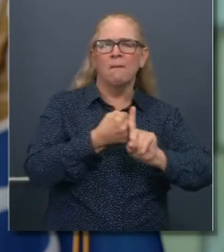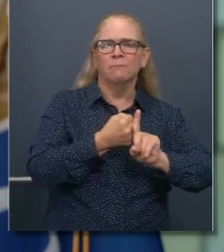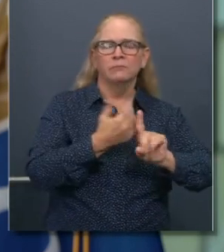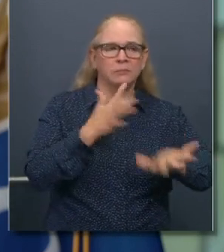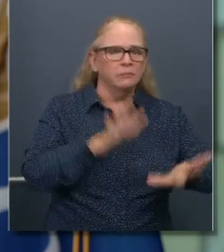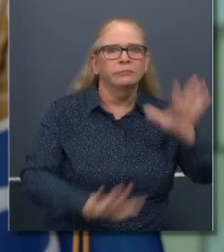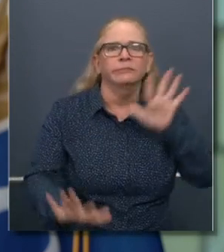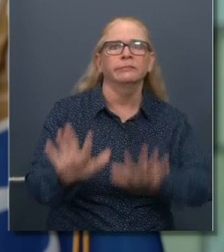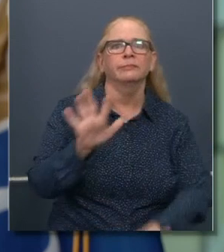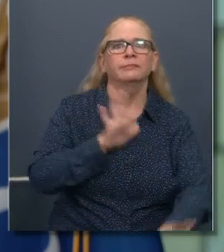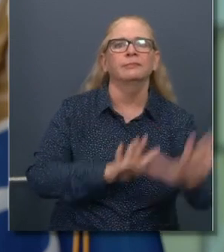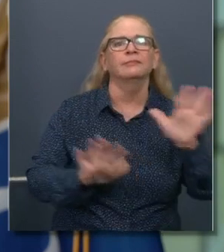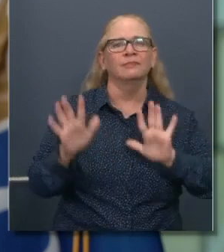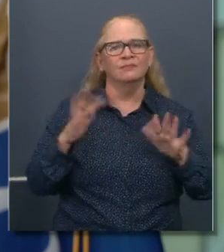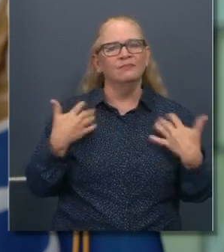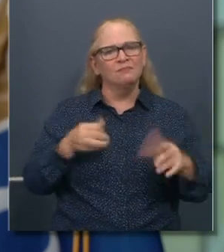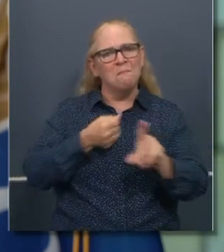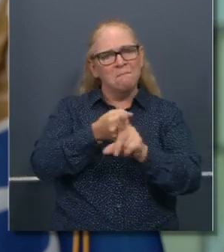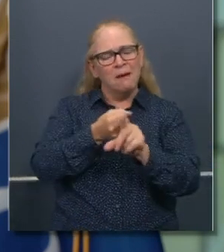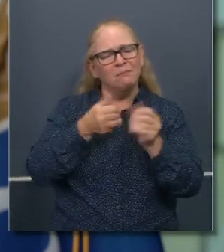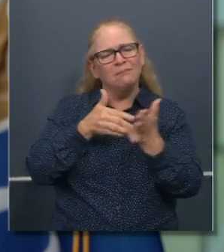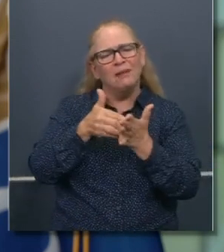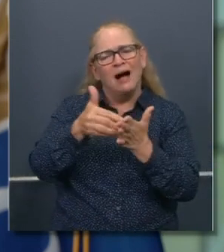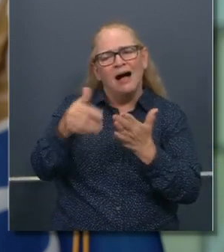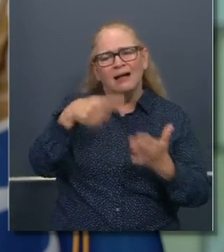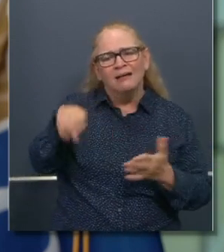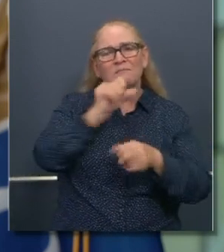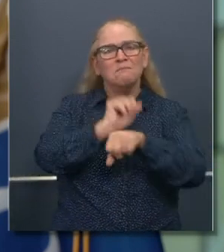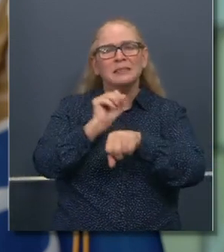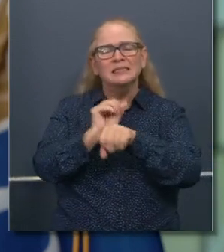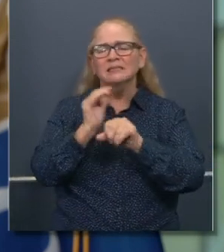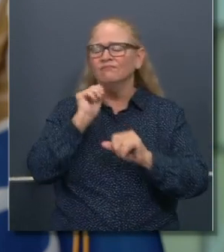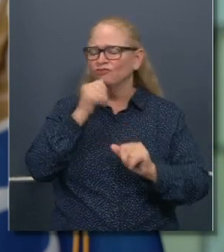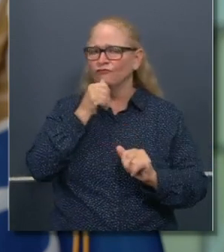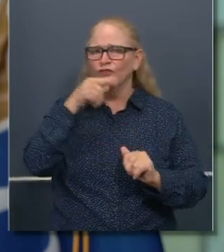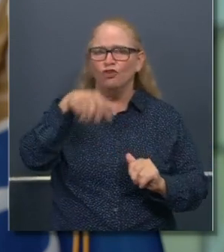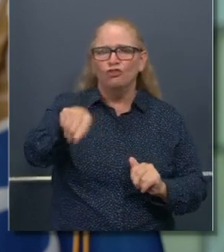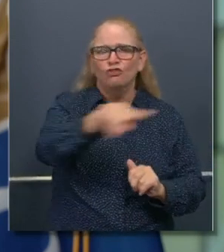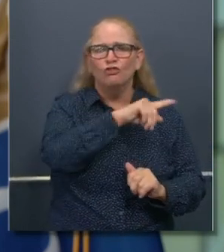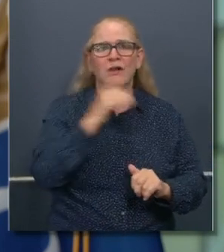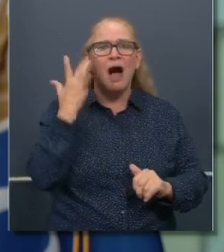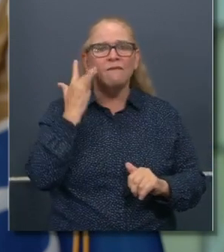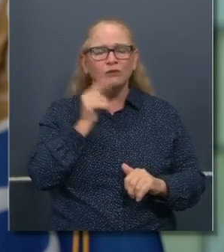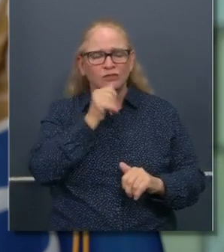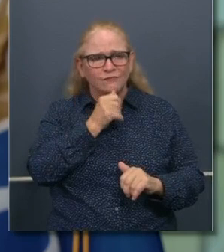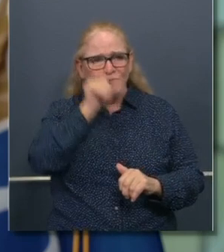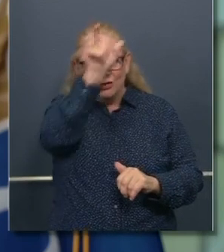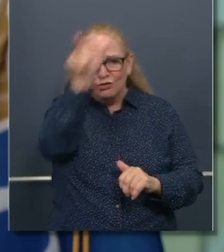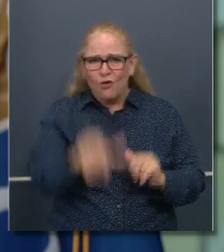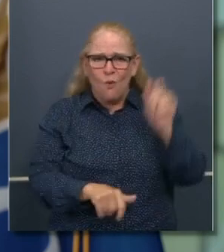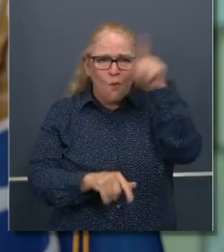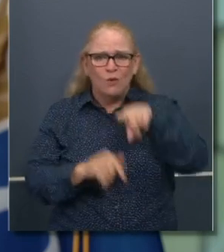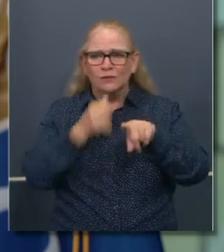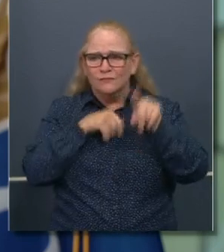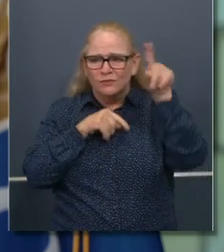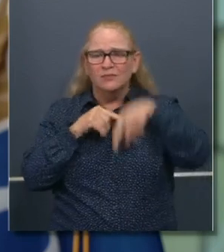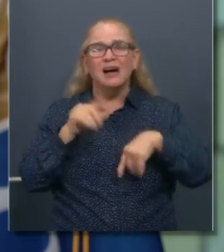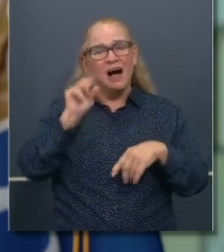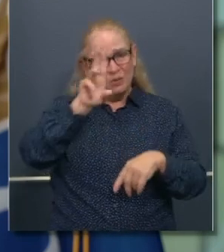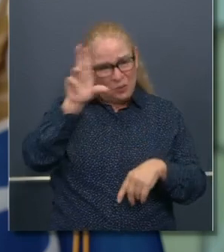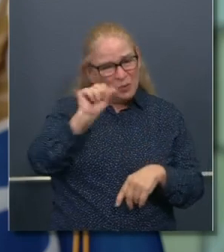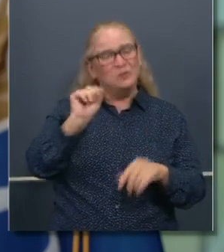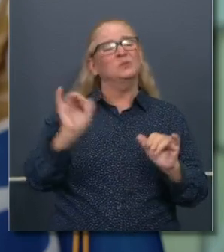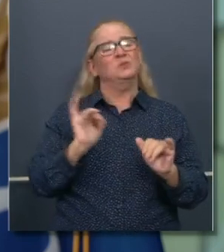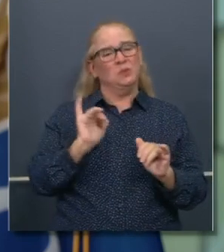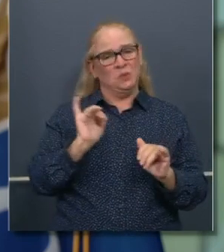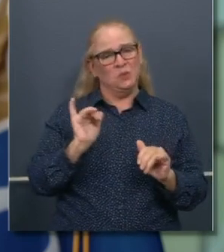extraordinary for millions and millions of small businesses throughout this state. For that matter, all throughout the rest of this country. And so it's